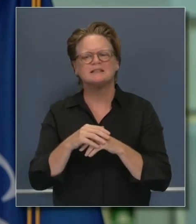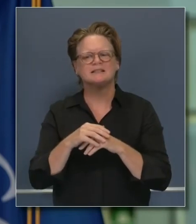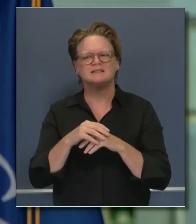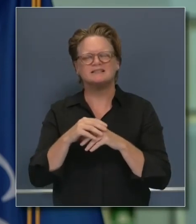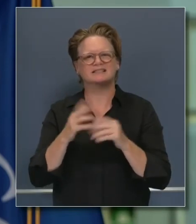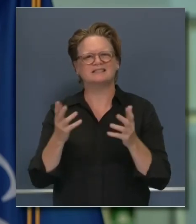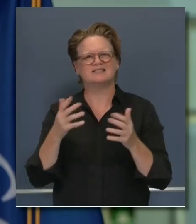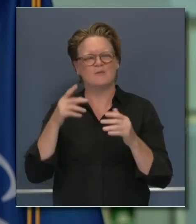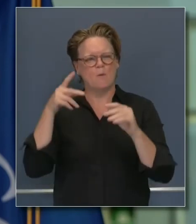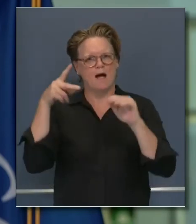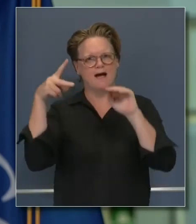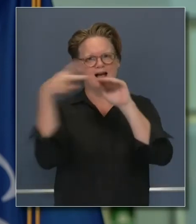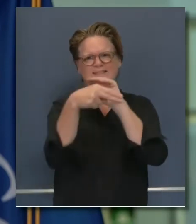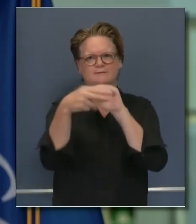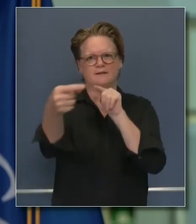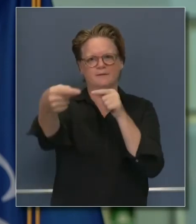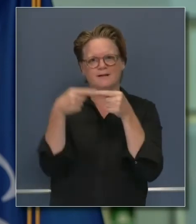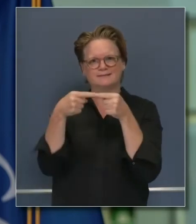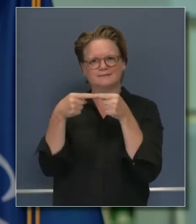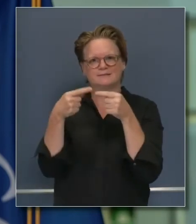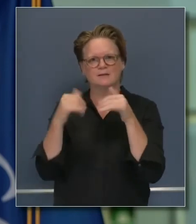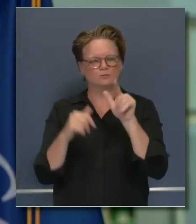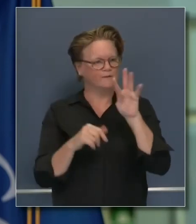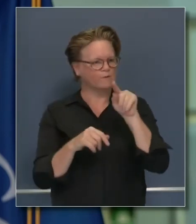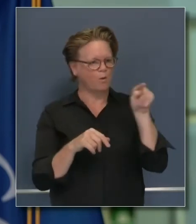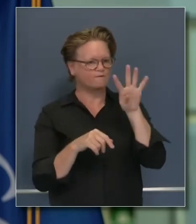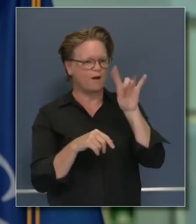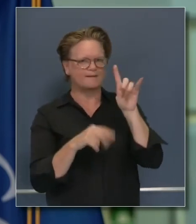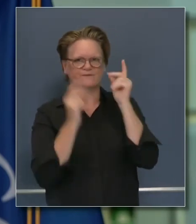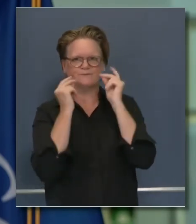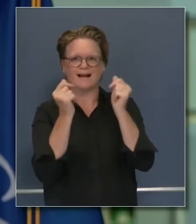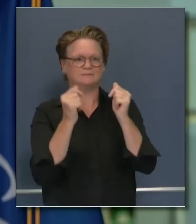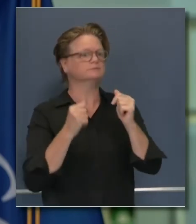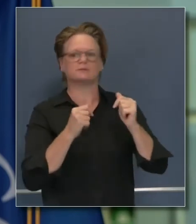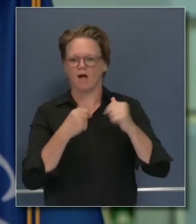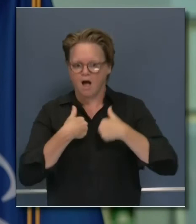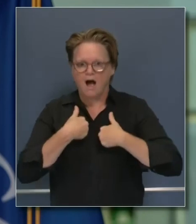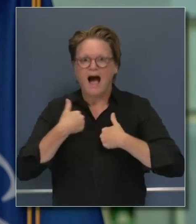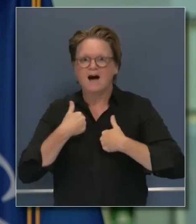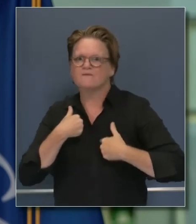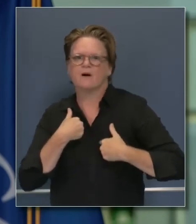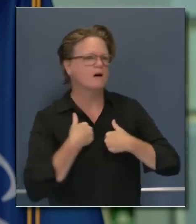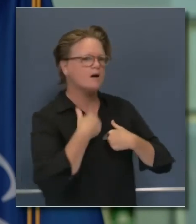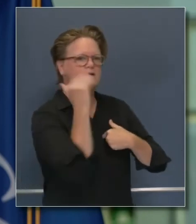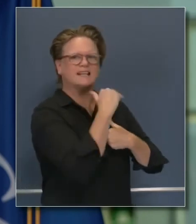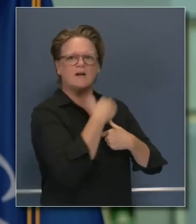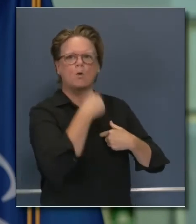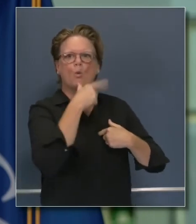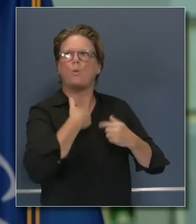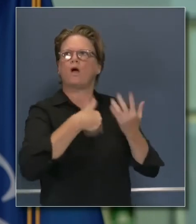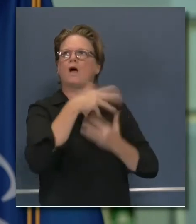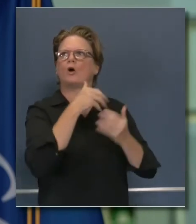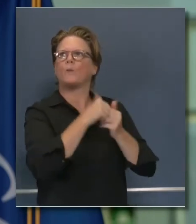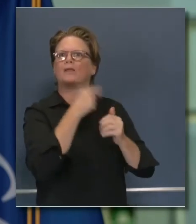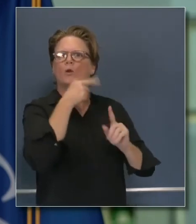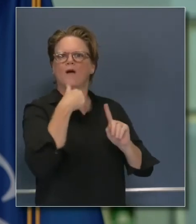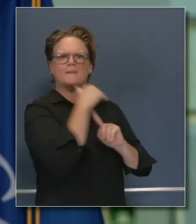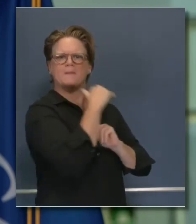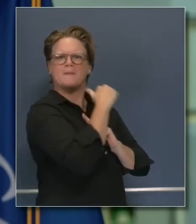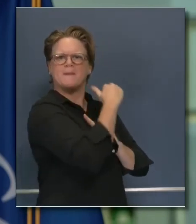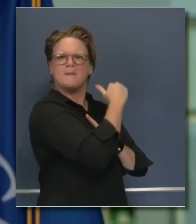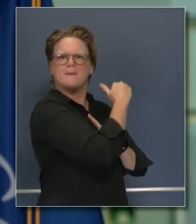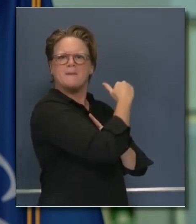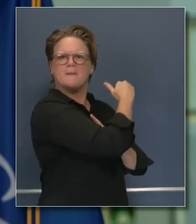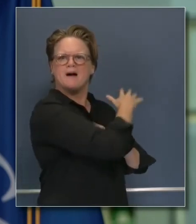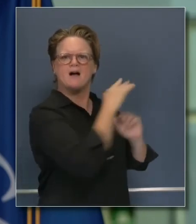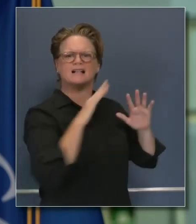or reaching out to their contacts may not be as high yield as it would be to reduce infections that come out of